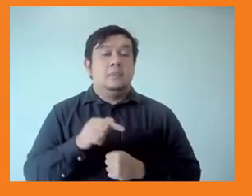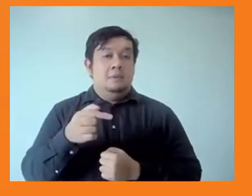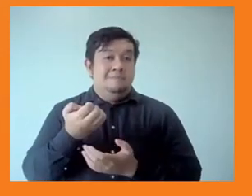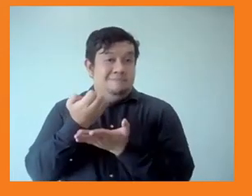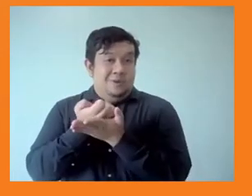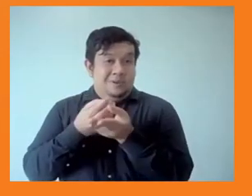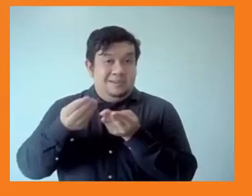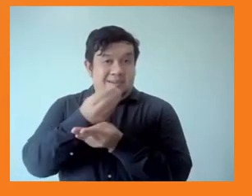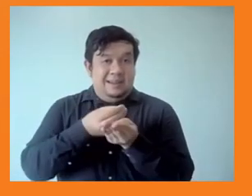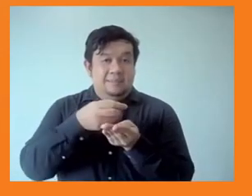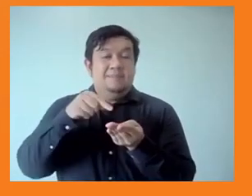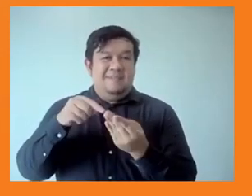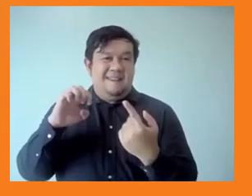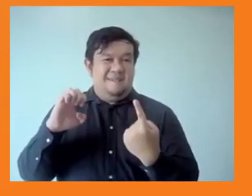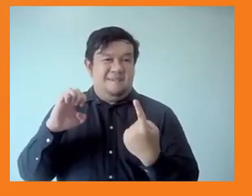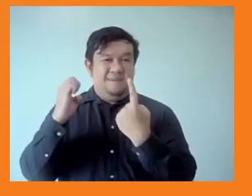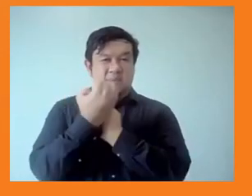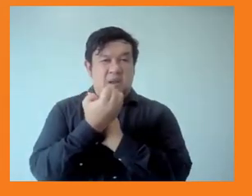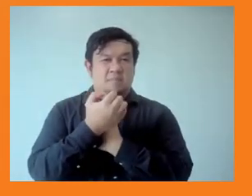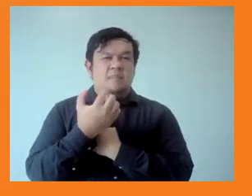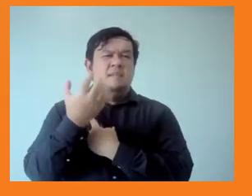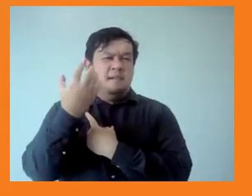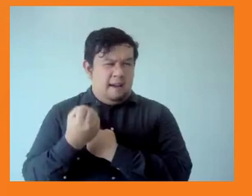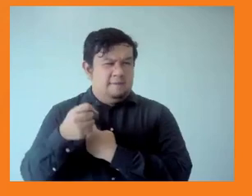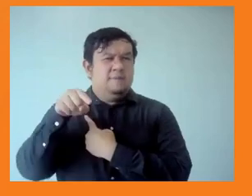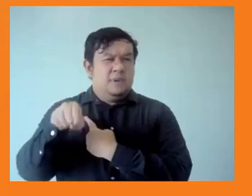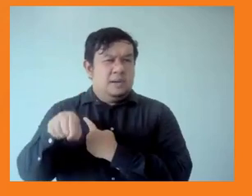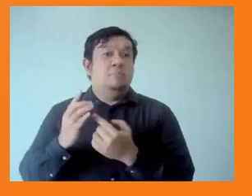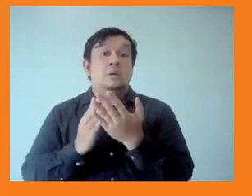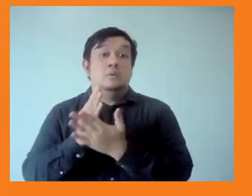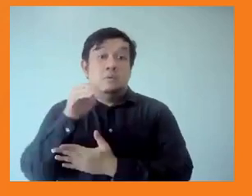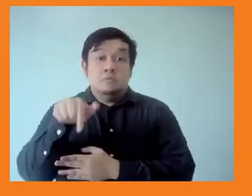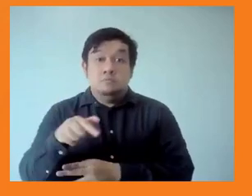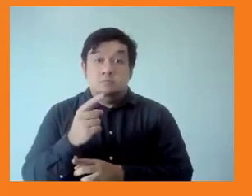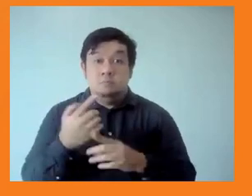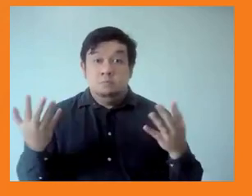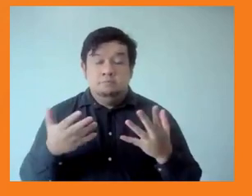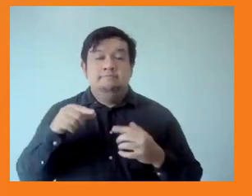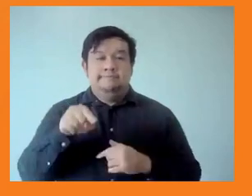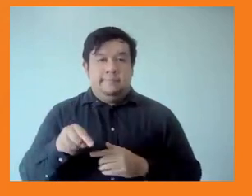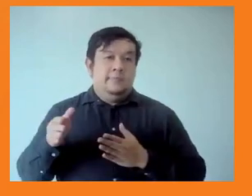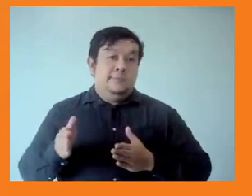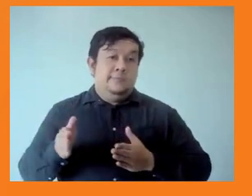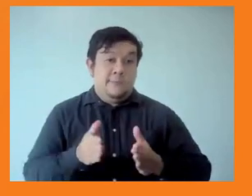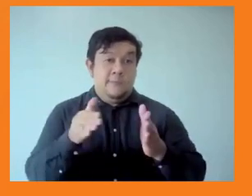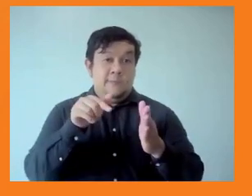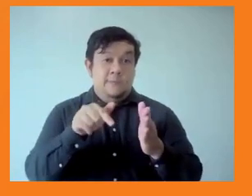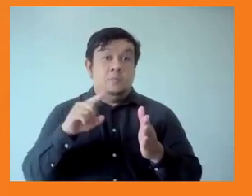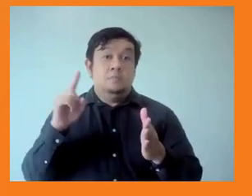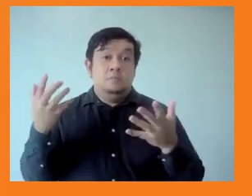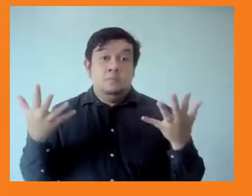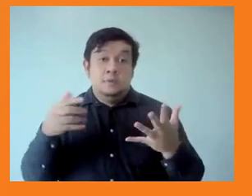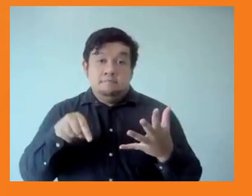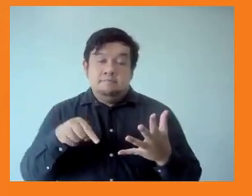you see in certain countries where a river then gains legal status and it has voice and value. This goes beyond the